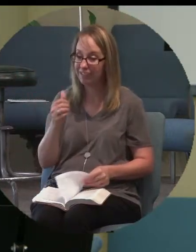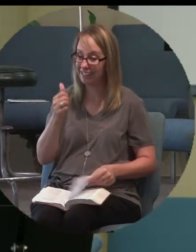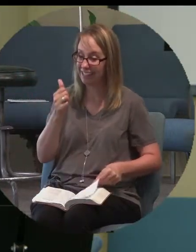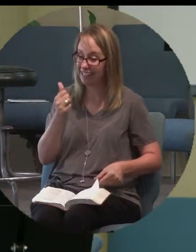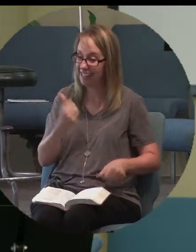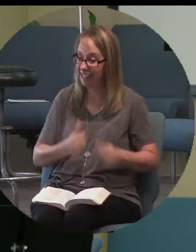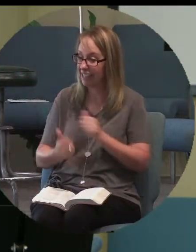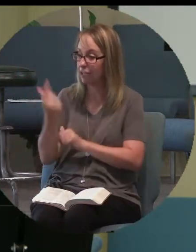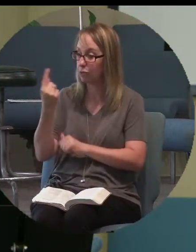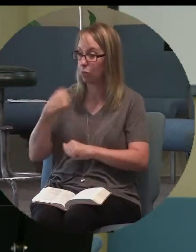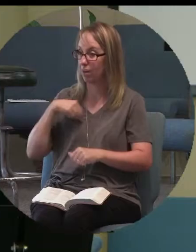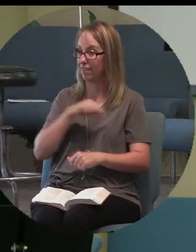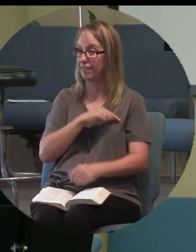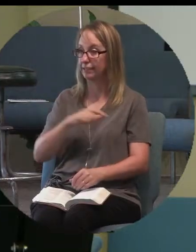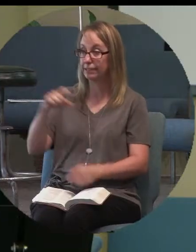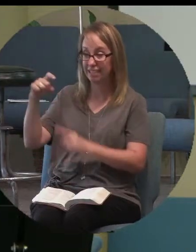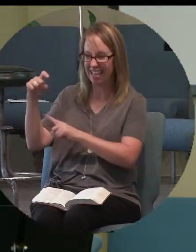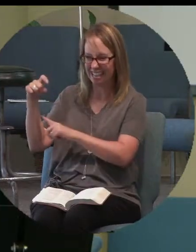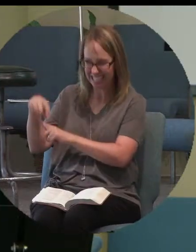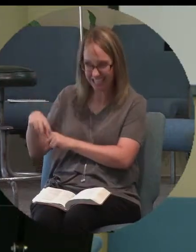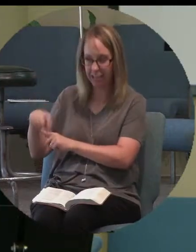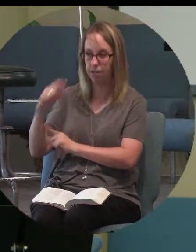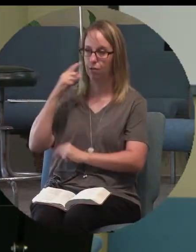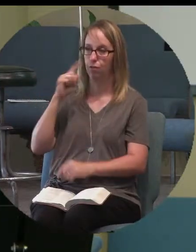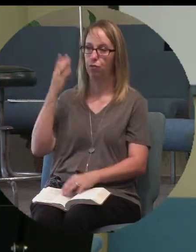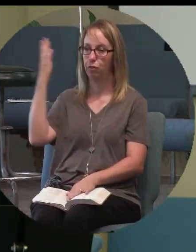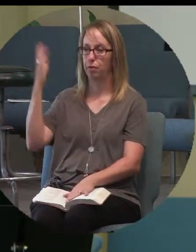innate need for him.